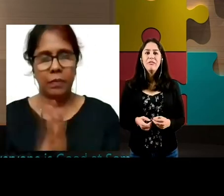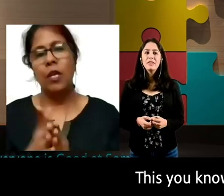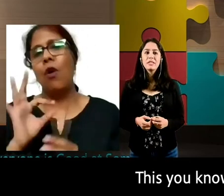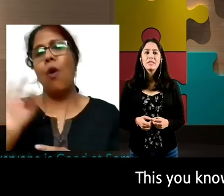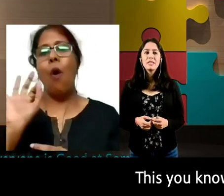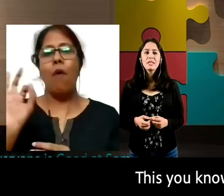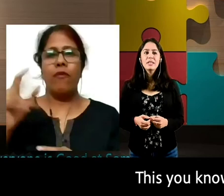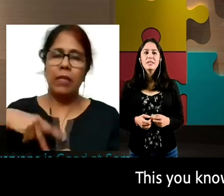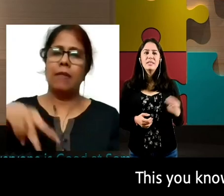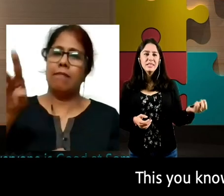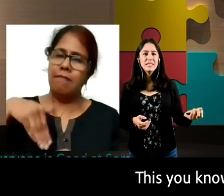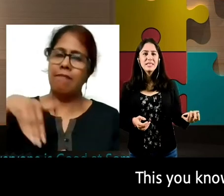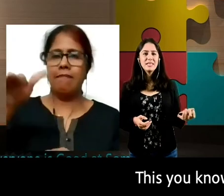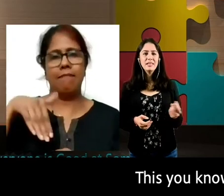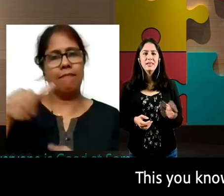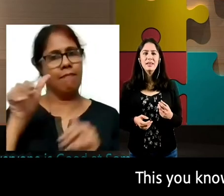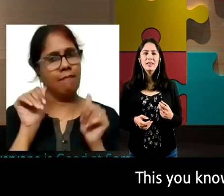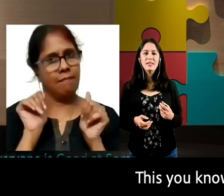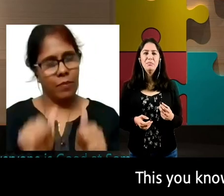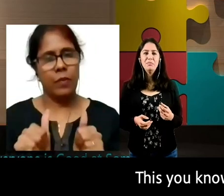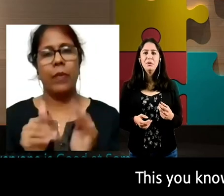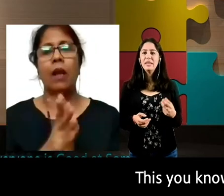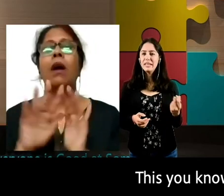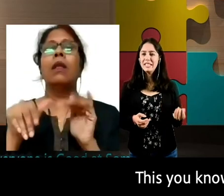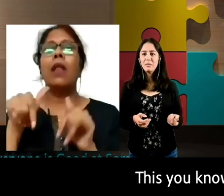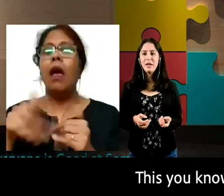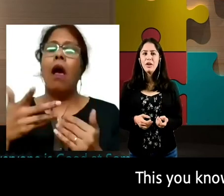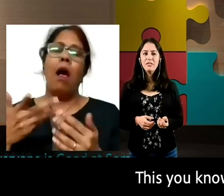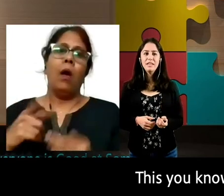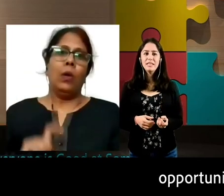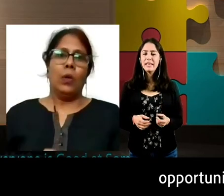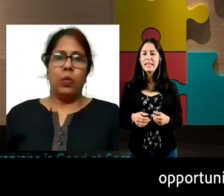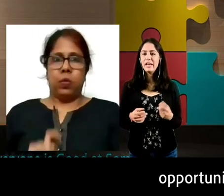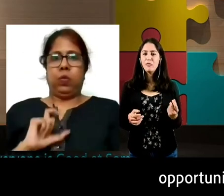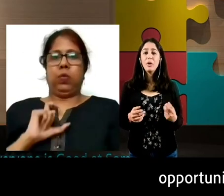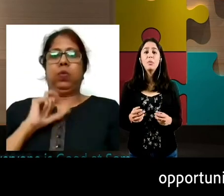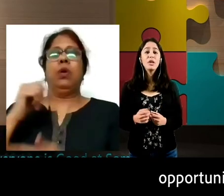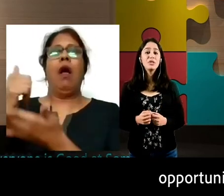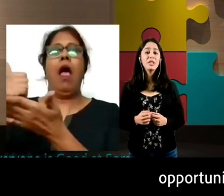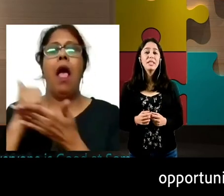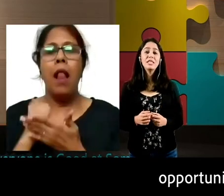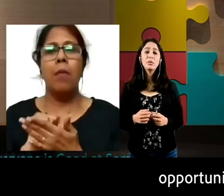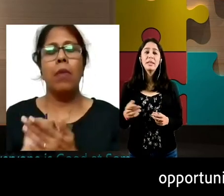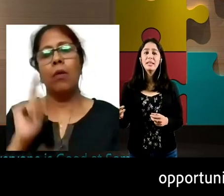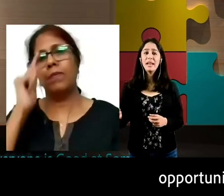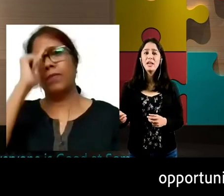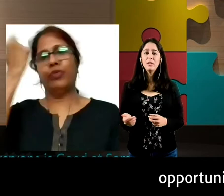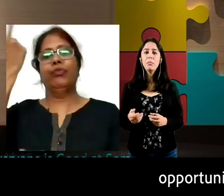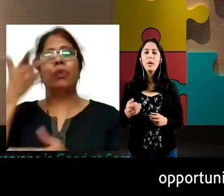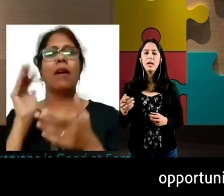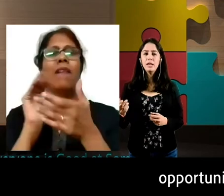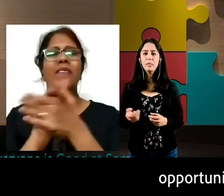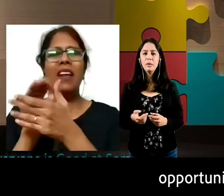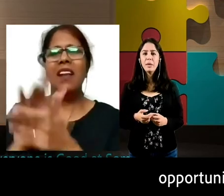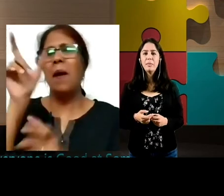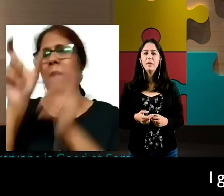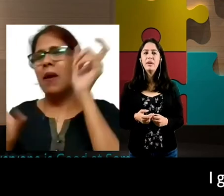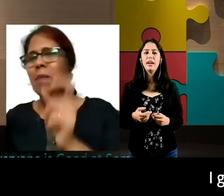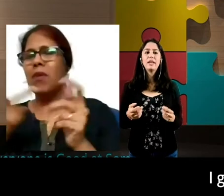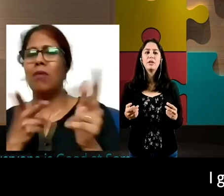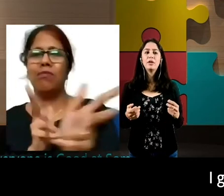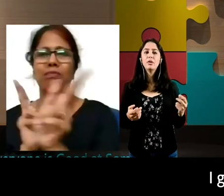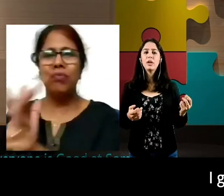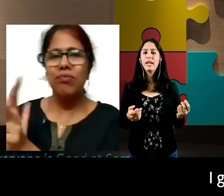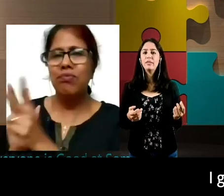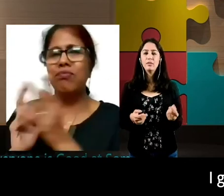office. This, you know, increased my confidence and gave me opportunities to interact with multiple people, right?